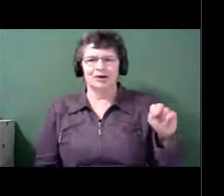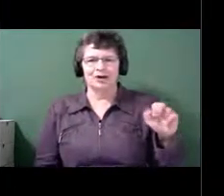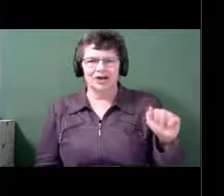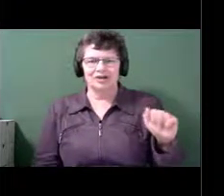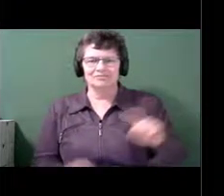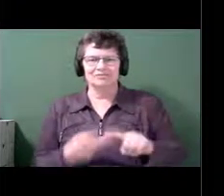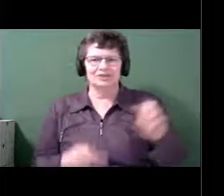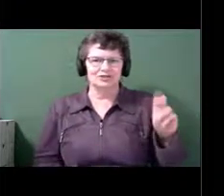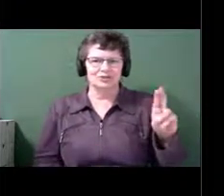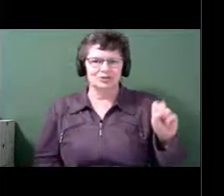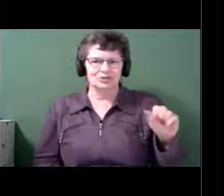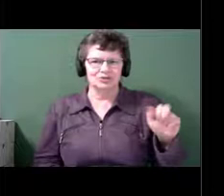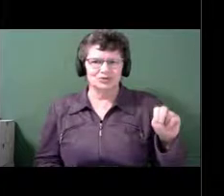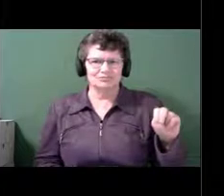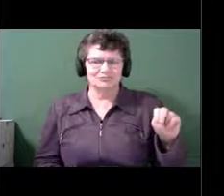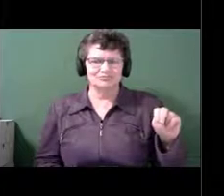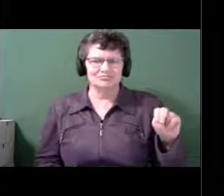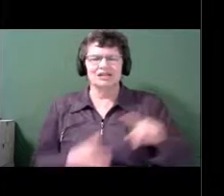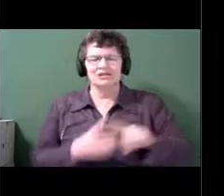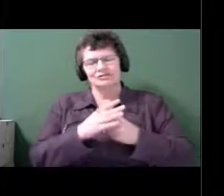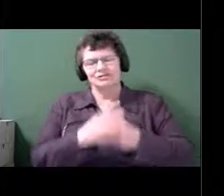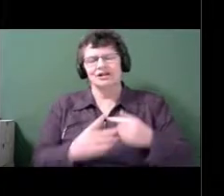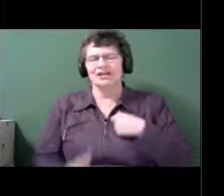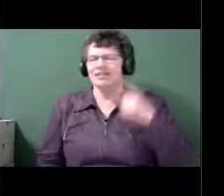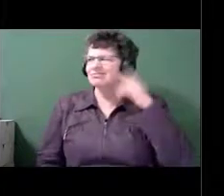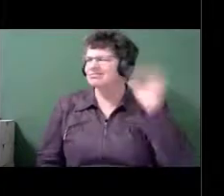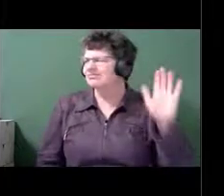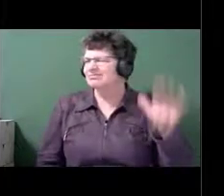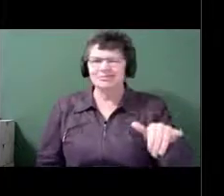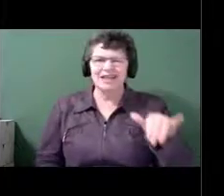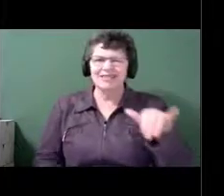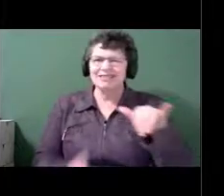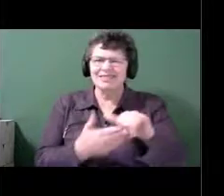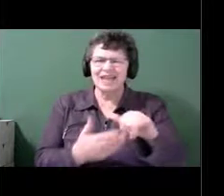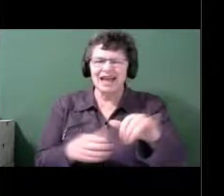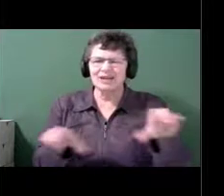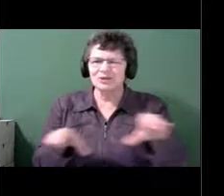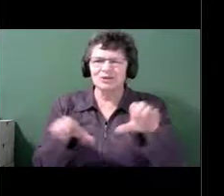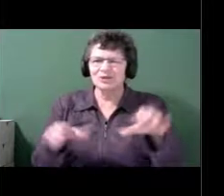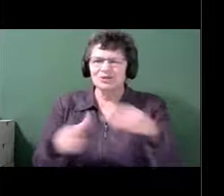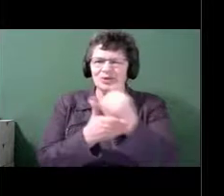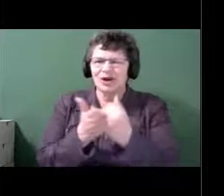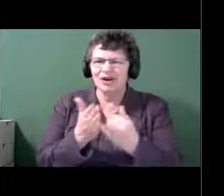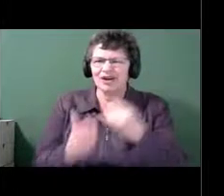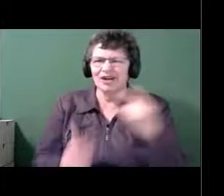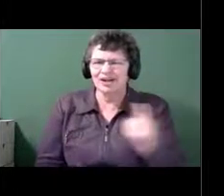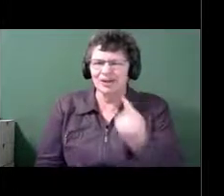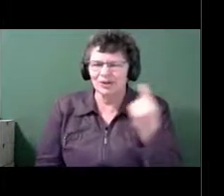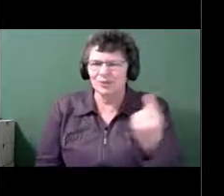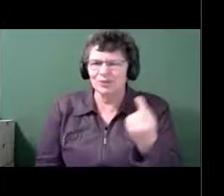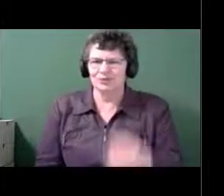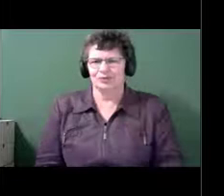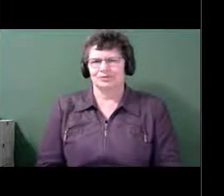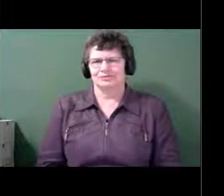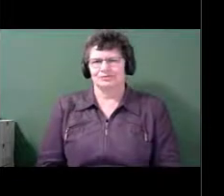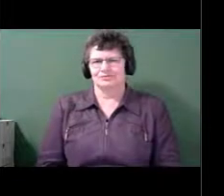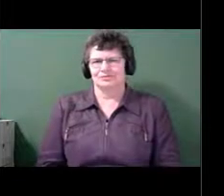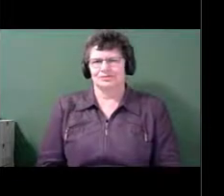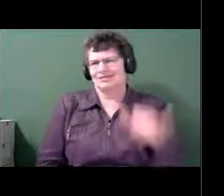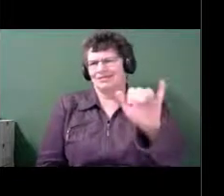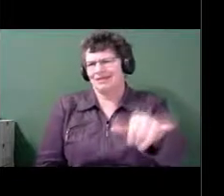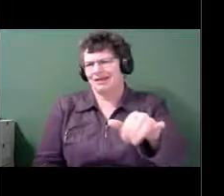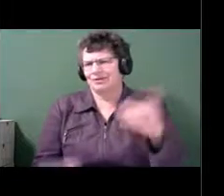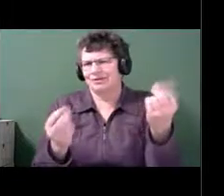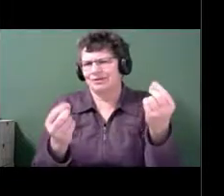poetry and reading it and sharing it and doing the art and talking about it, but actually it was the communication, I would say,